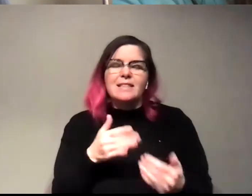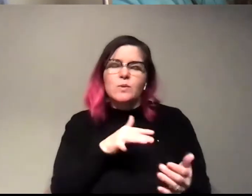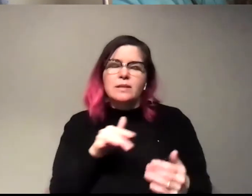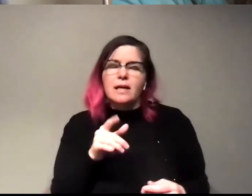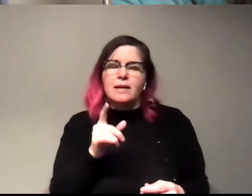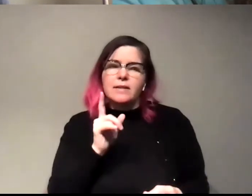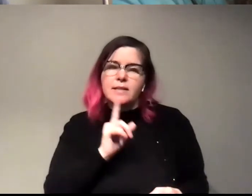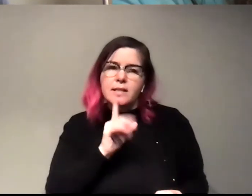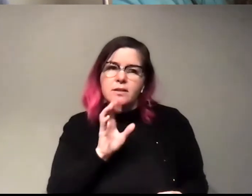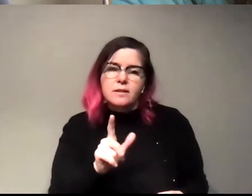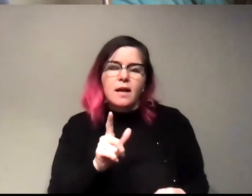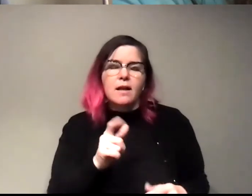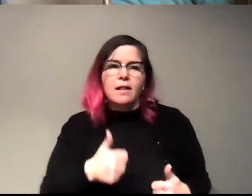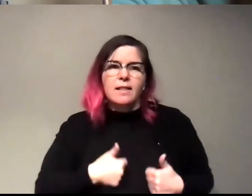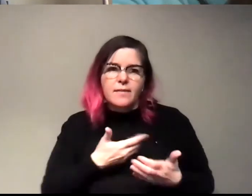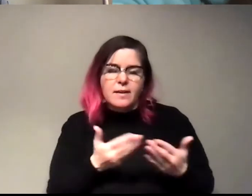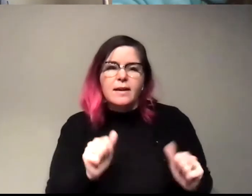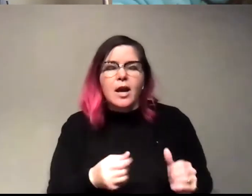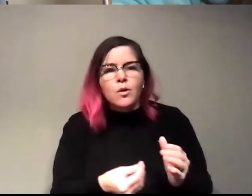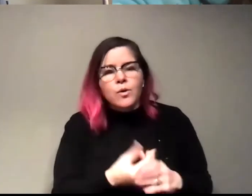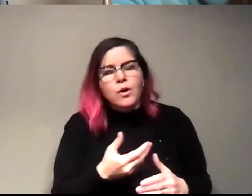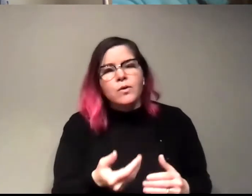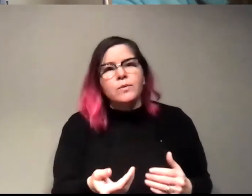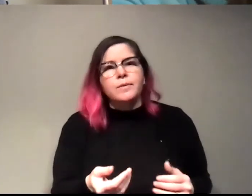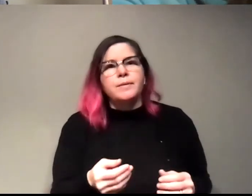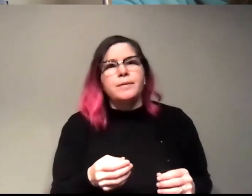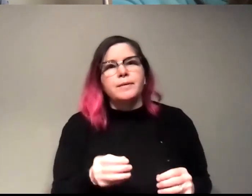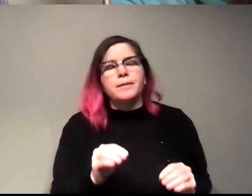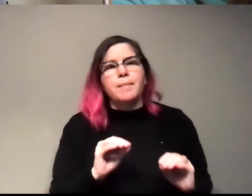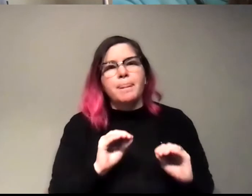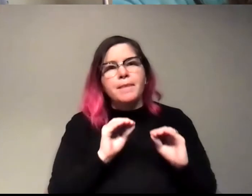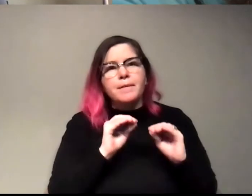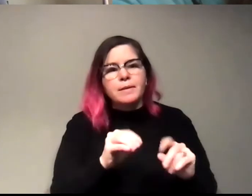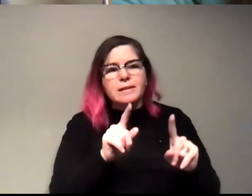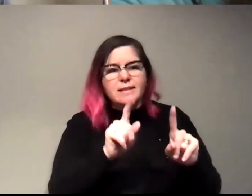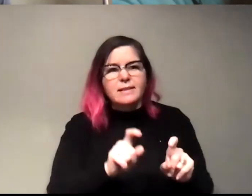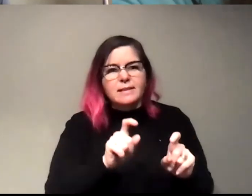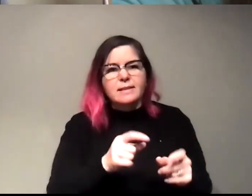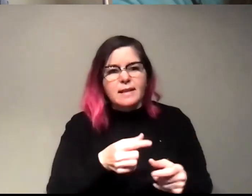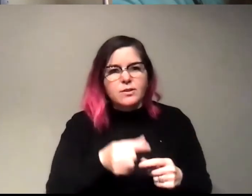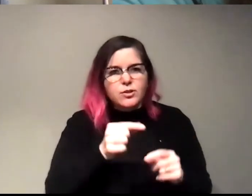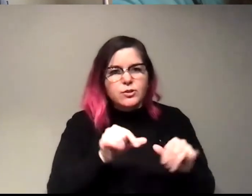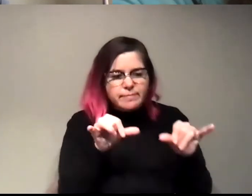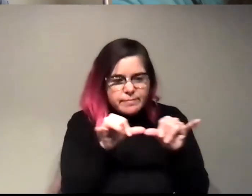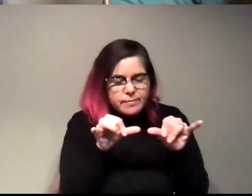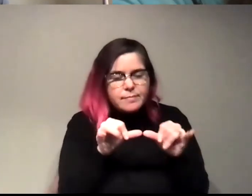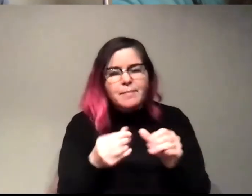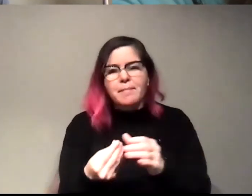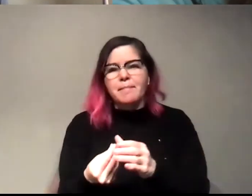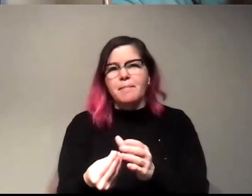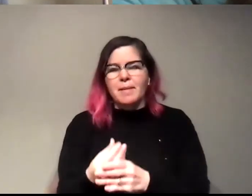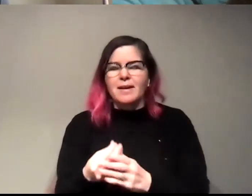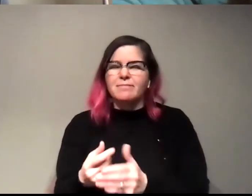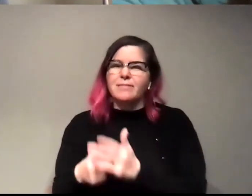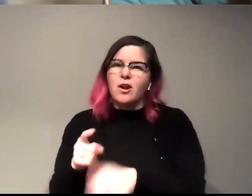organisms. Cause you can like, you can grow them, uh, and you can put them in a test tube and take measurements on them. Whereas plants take a long